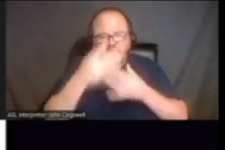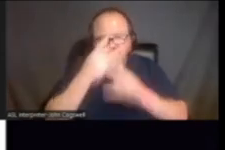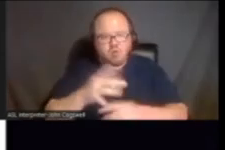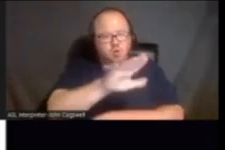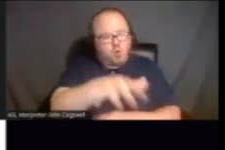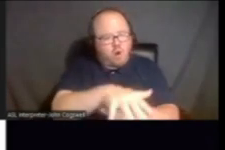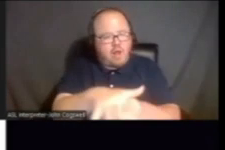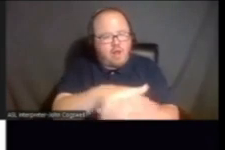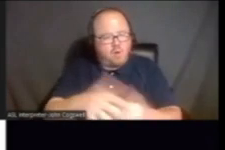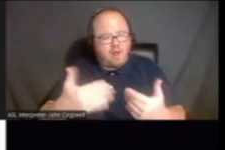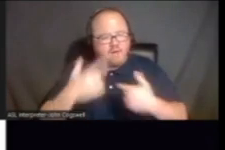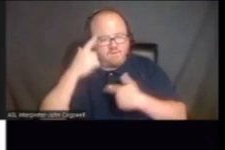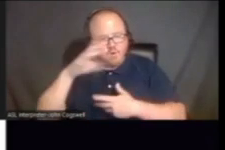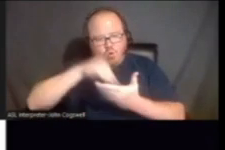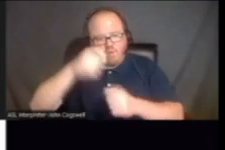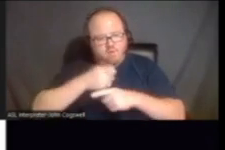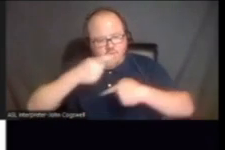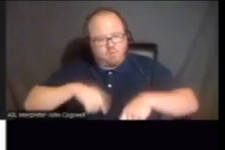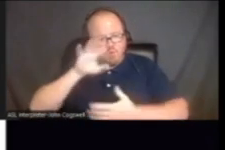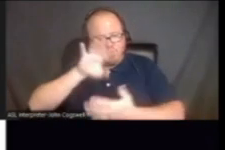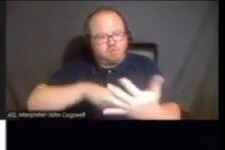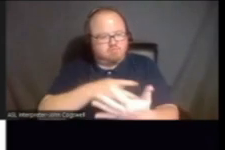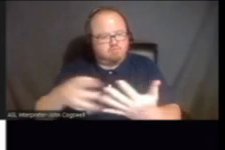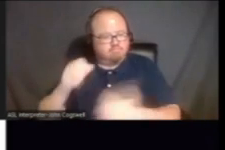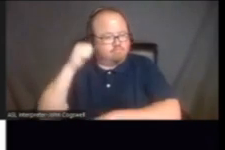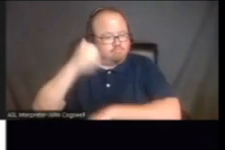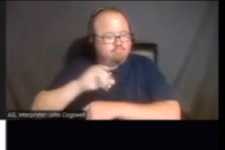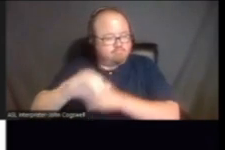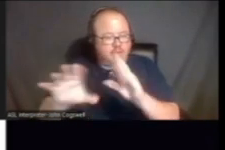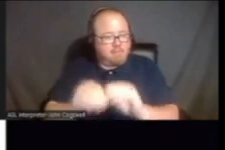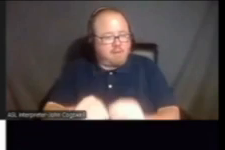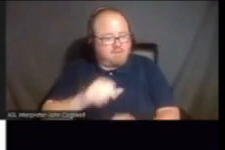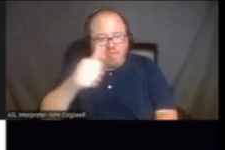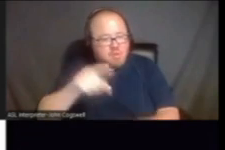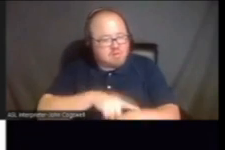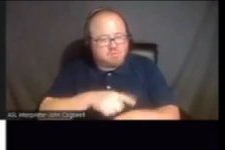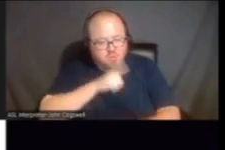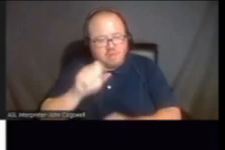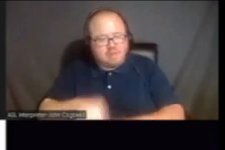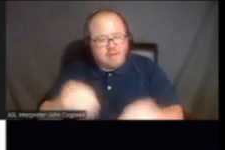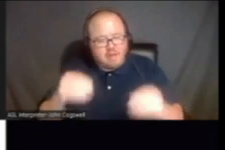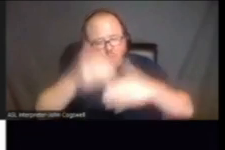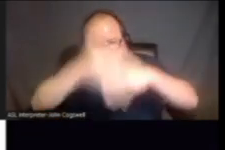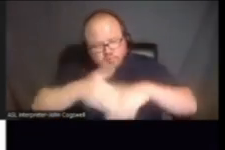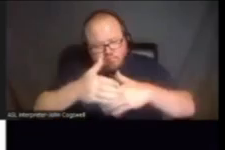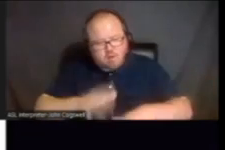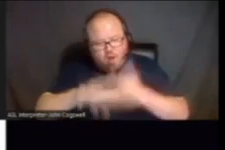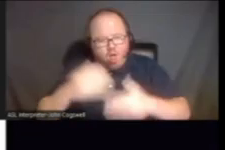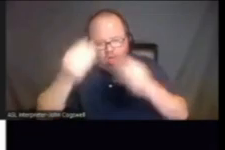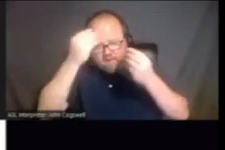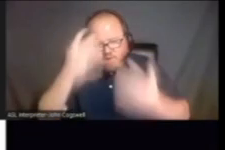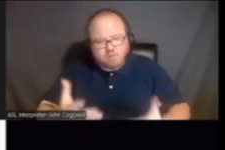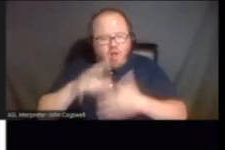has to learn from us. And we would like to schedule those meetings for other times where we can really break down the topics, provide you the